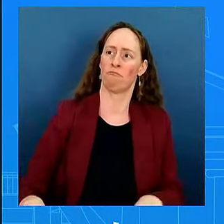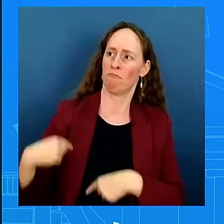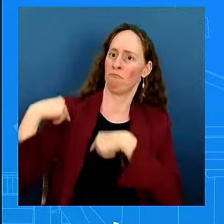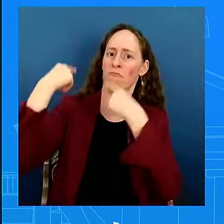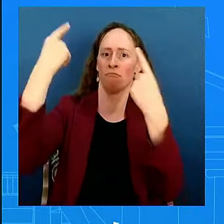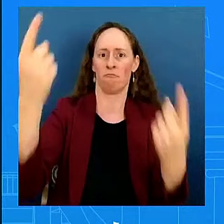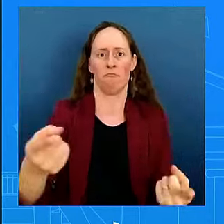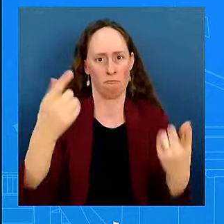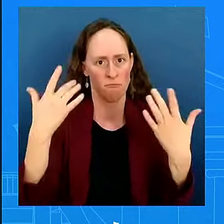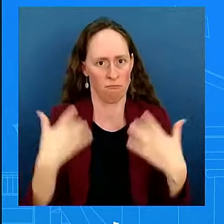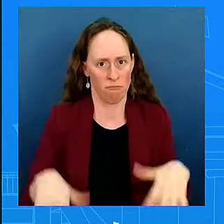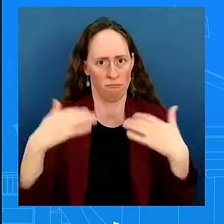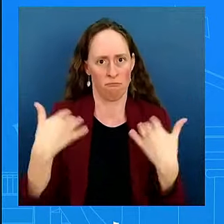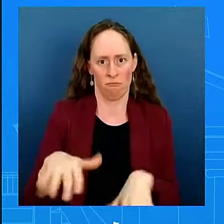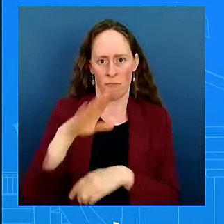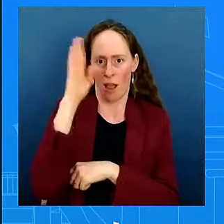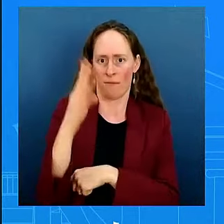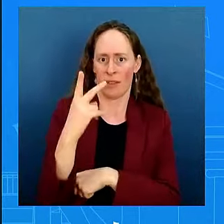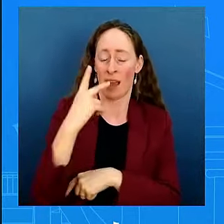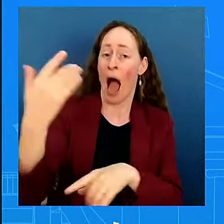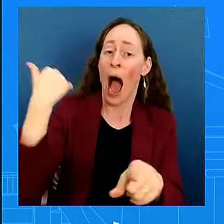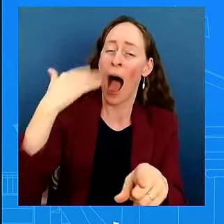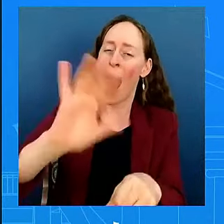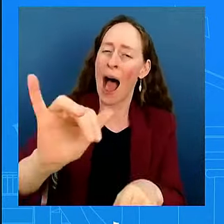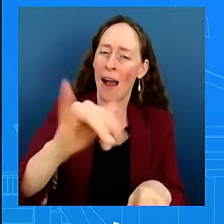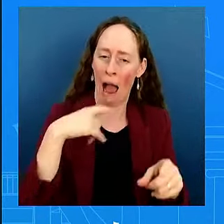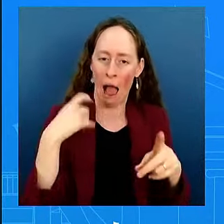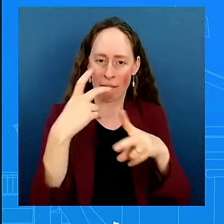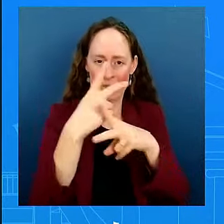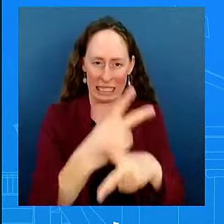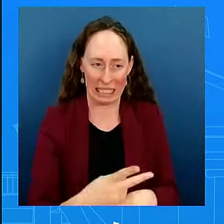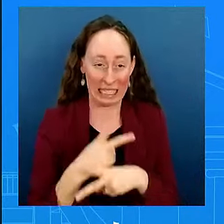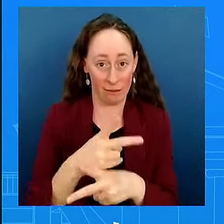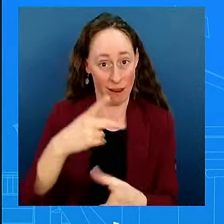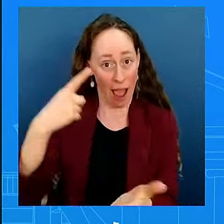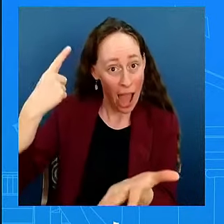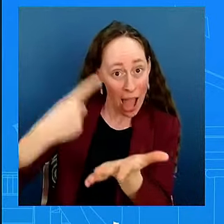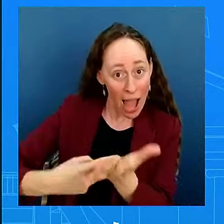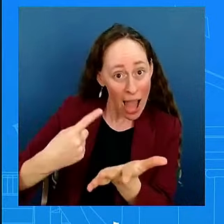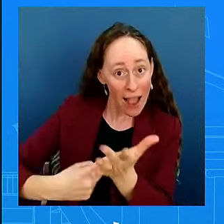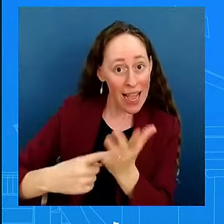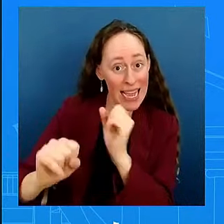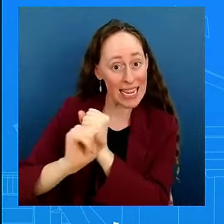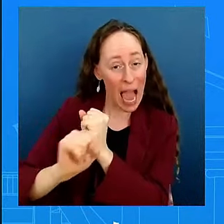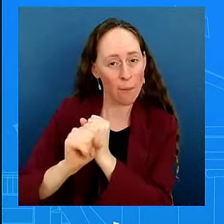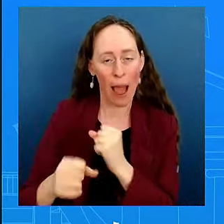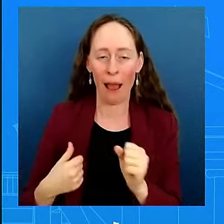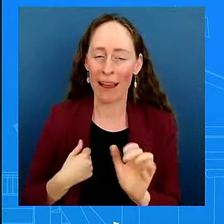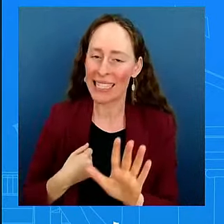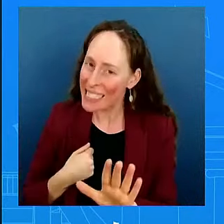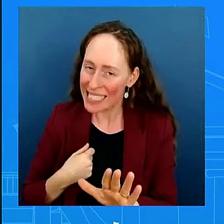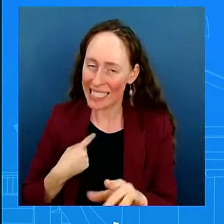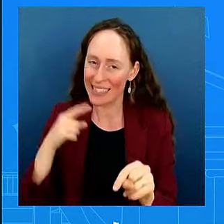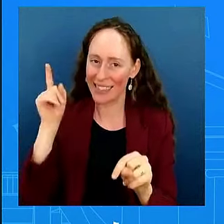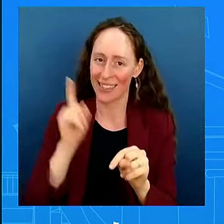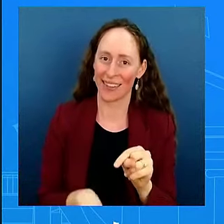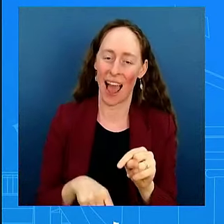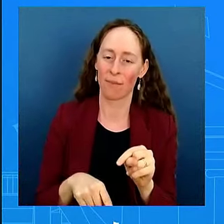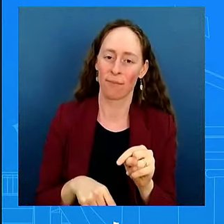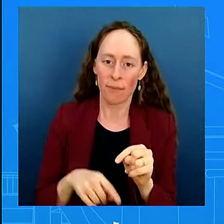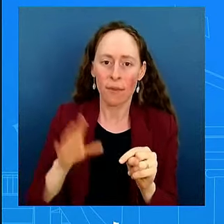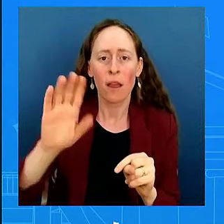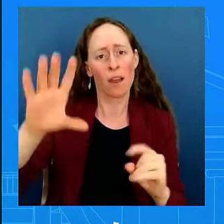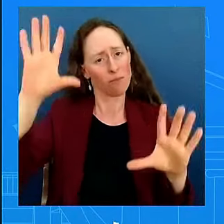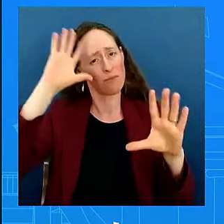the time. I know you guys love me saying that. But the best choice, this president said this, the best choice that he's ever made is to pick